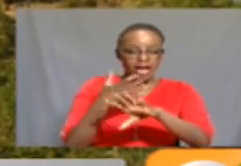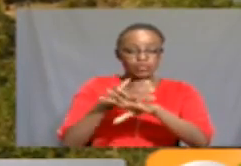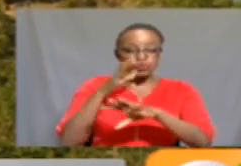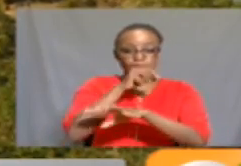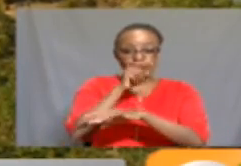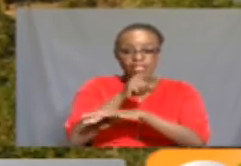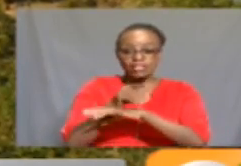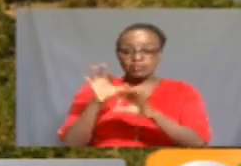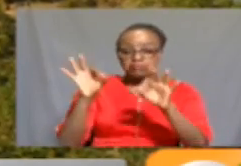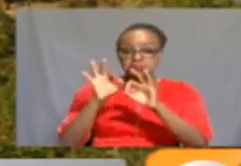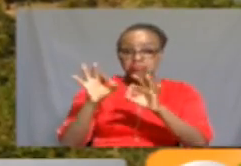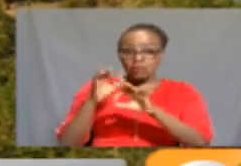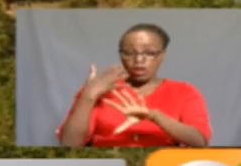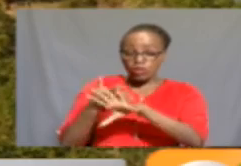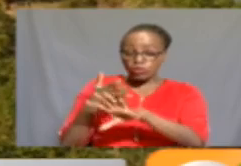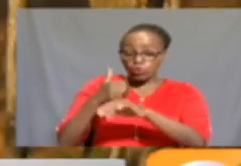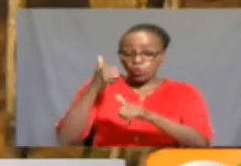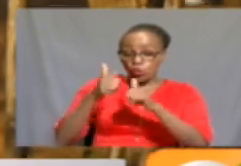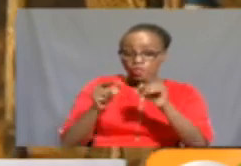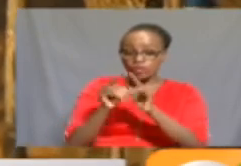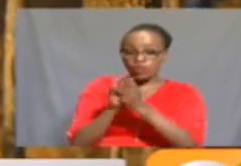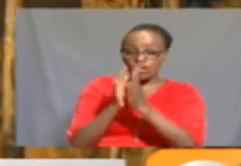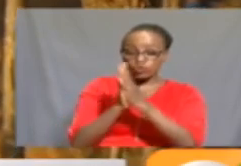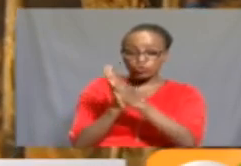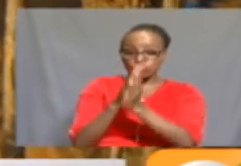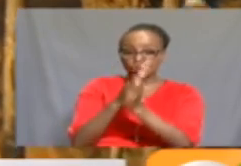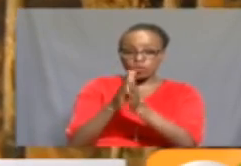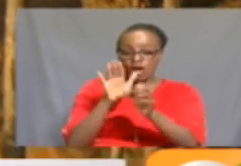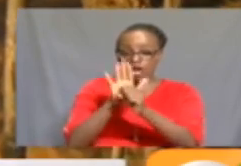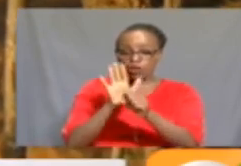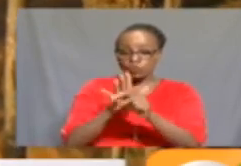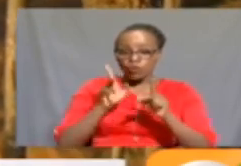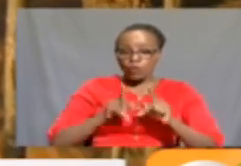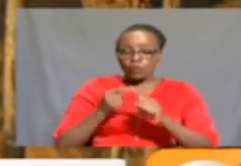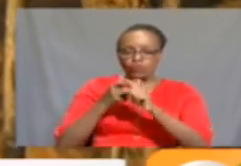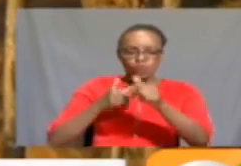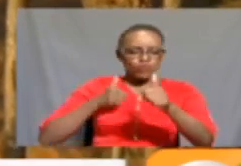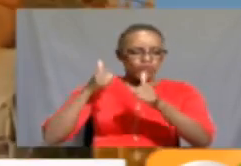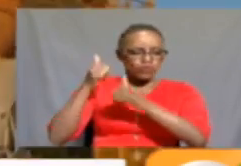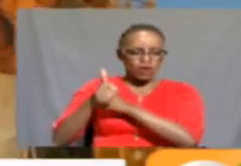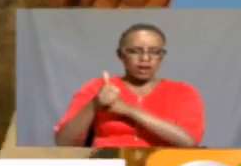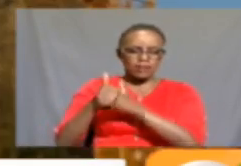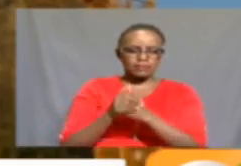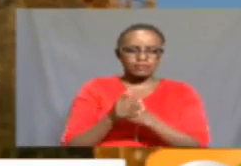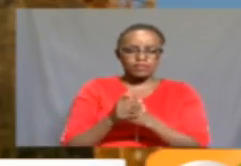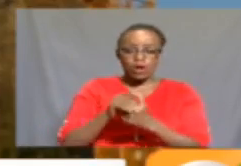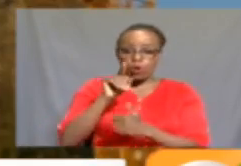this fascinating outcrop, whose mythical tales have brought many curious persons from far and wide.